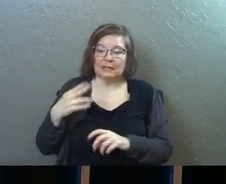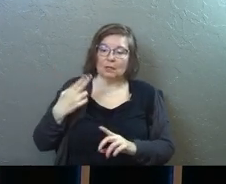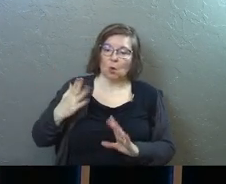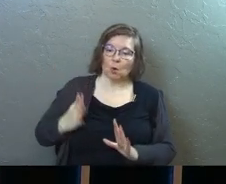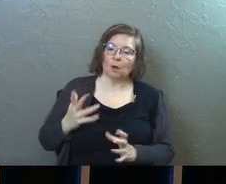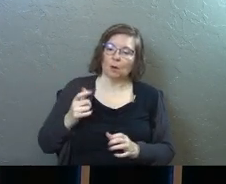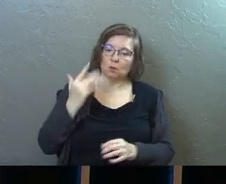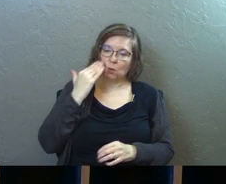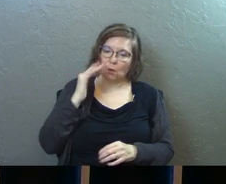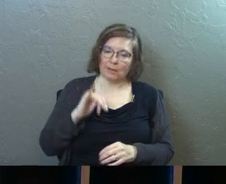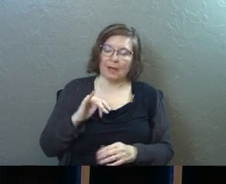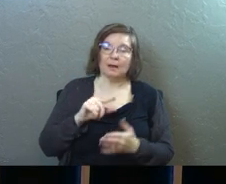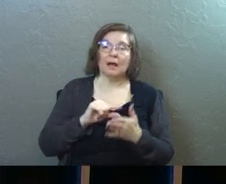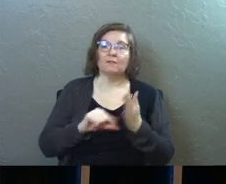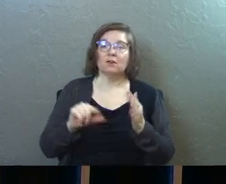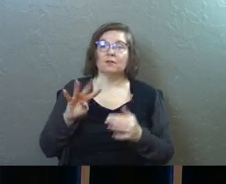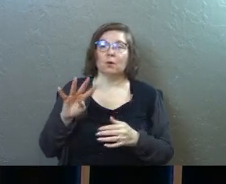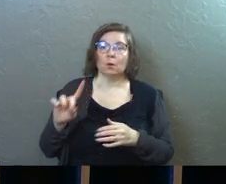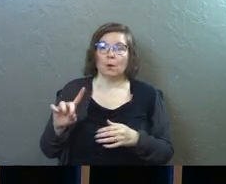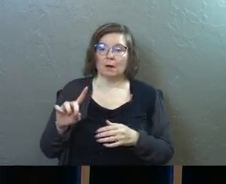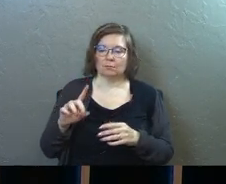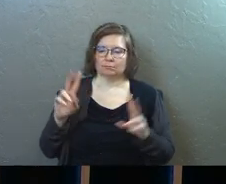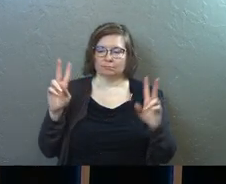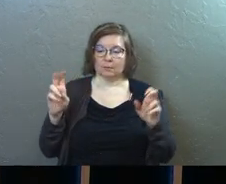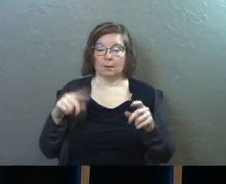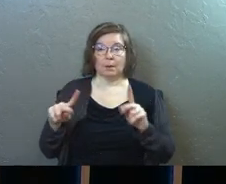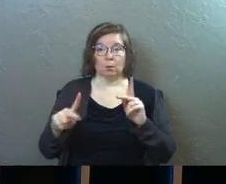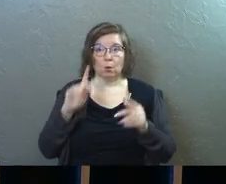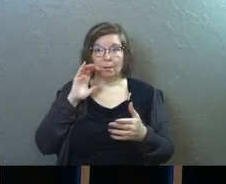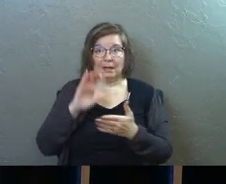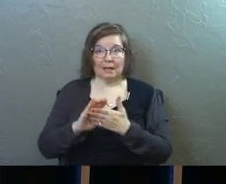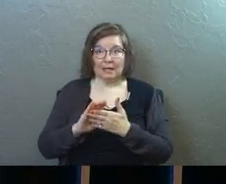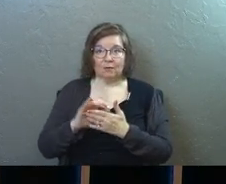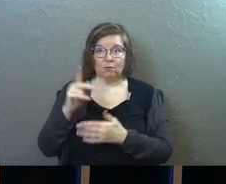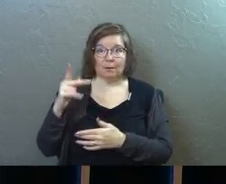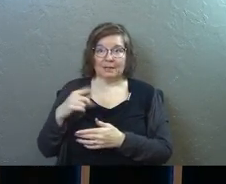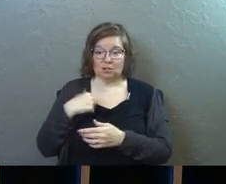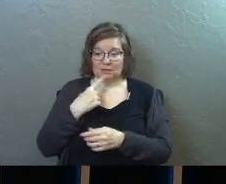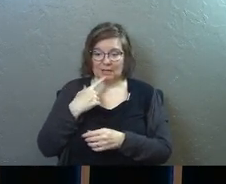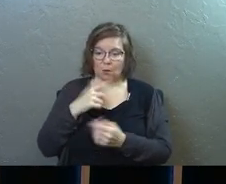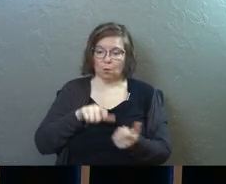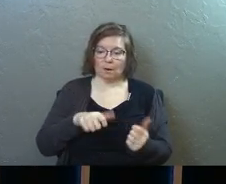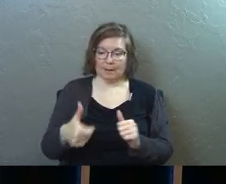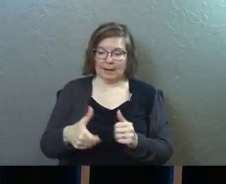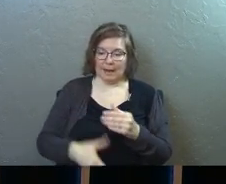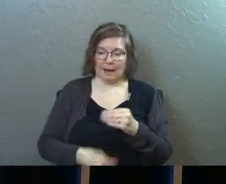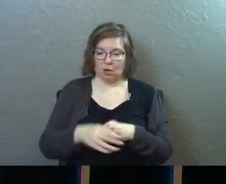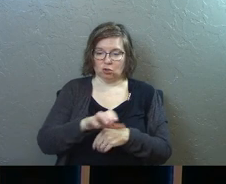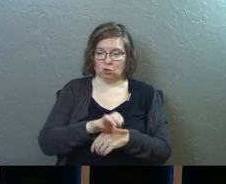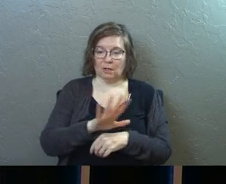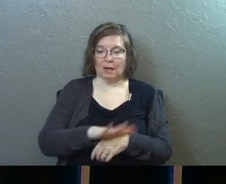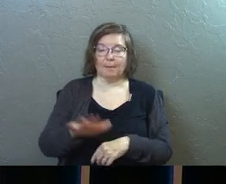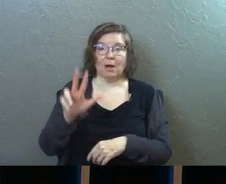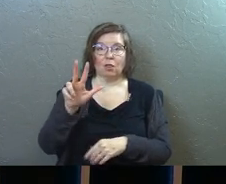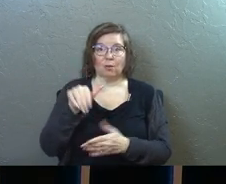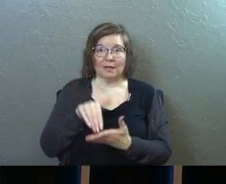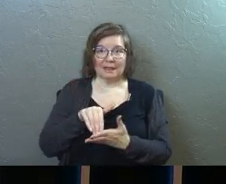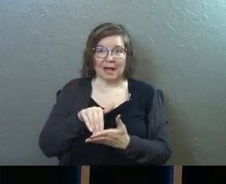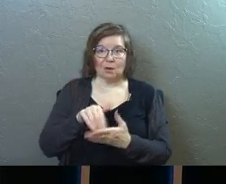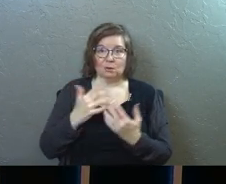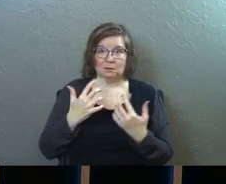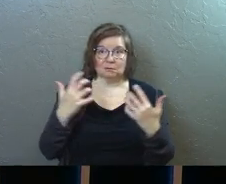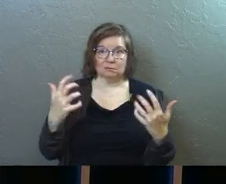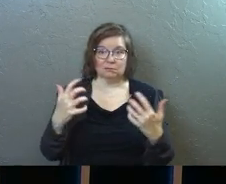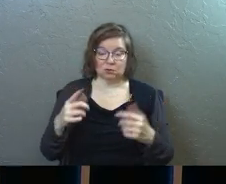historian. He wants you to know that. And then verse 41. Those who believe what Peter said were baptized and added to the church that day, about 3,000